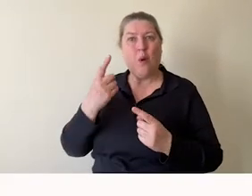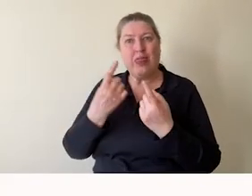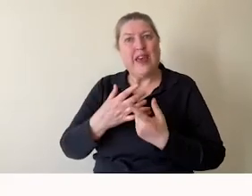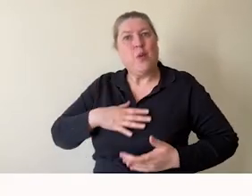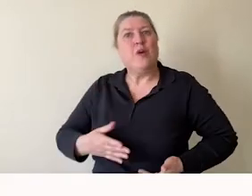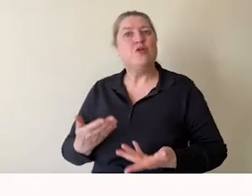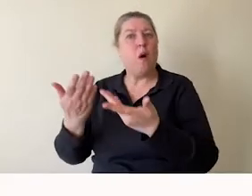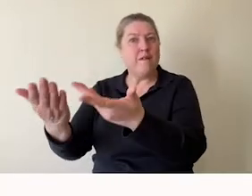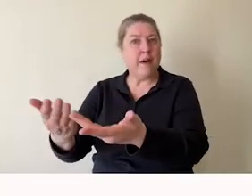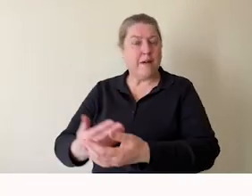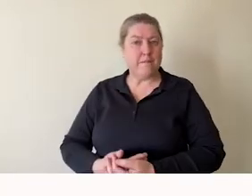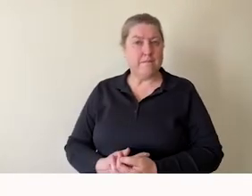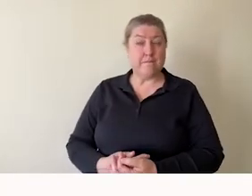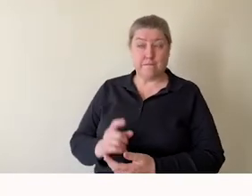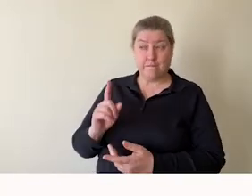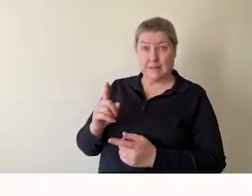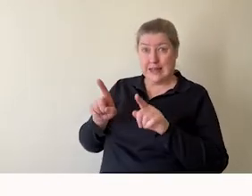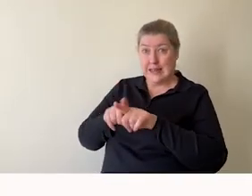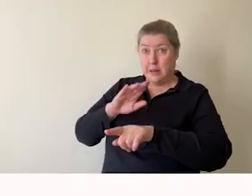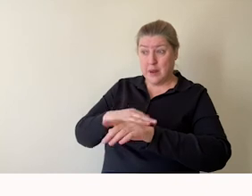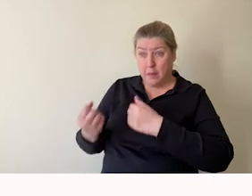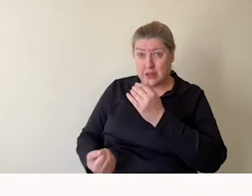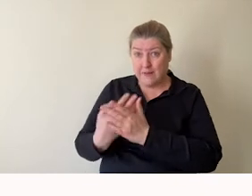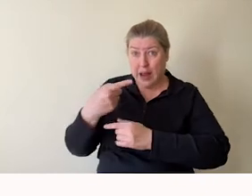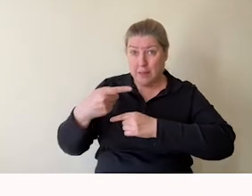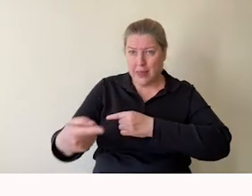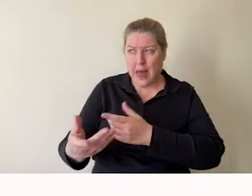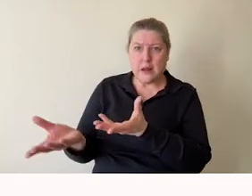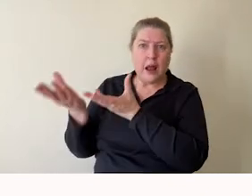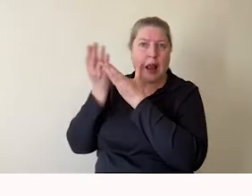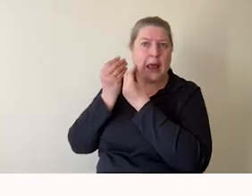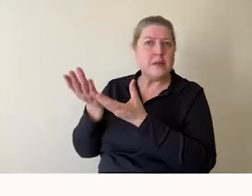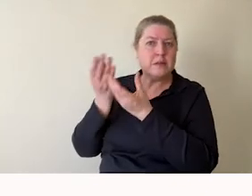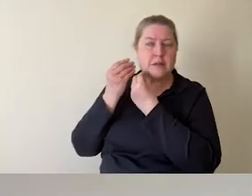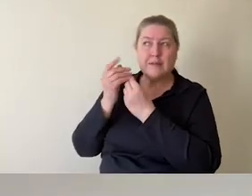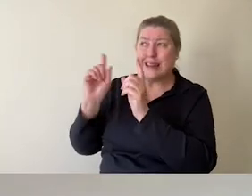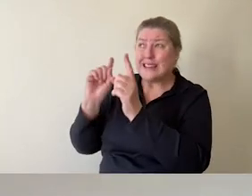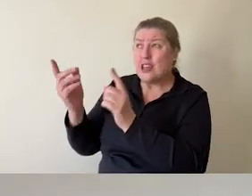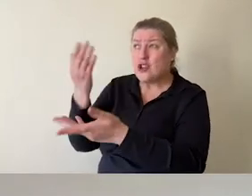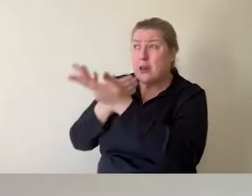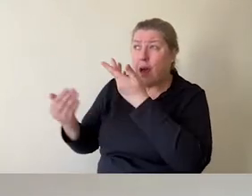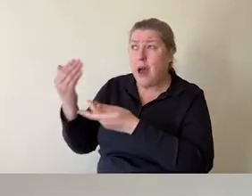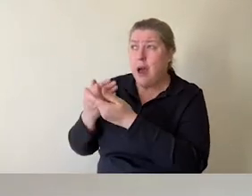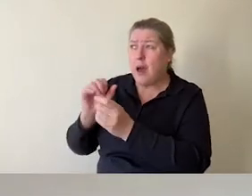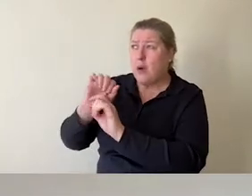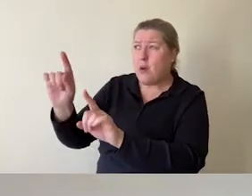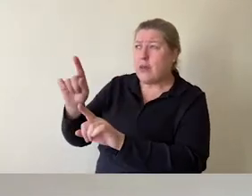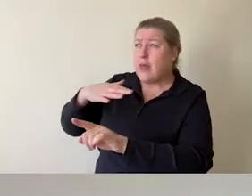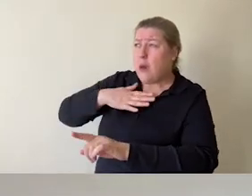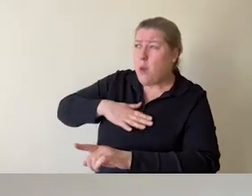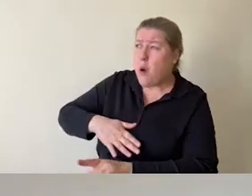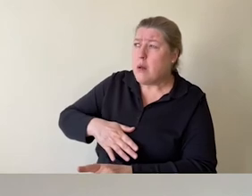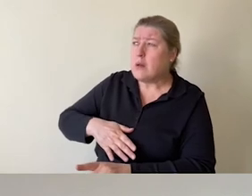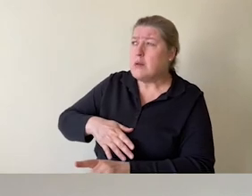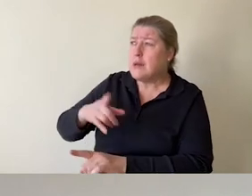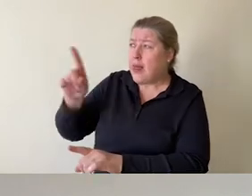While developing that, listen. Talk to teachers. Hear what they have to say. What do they